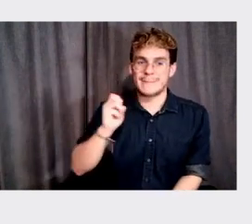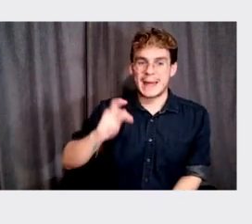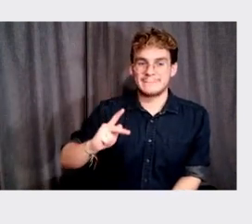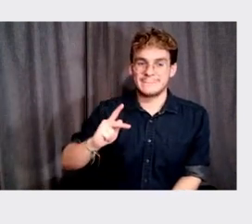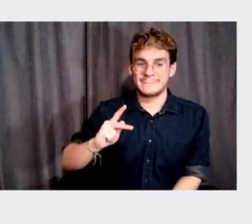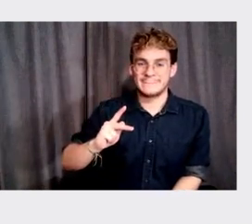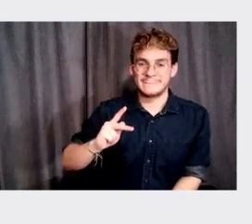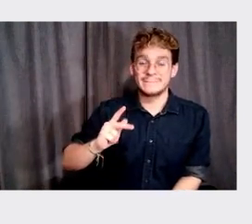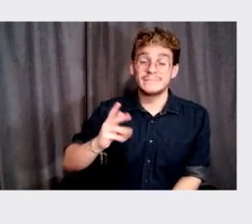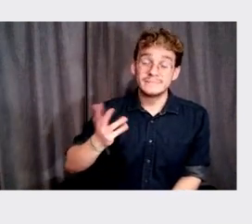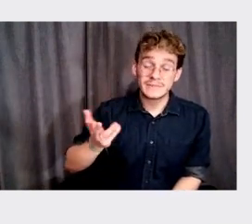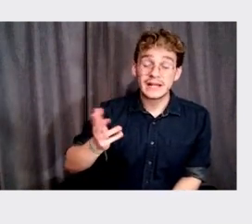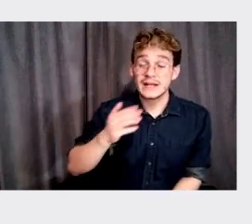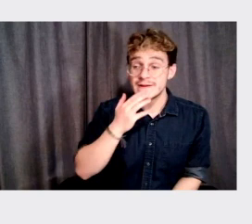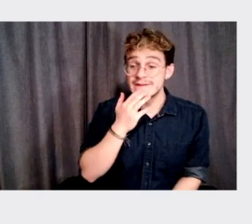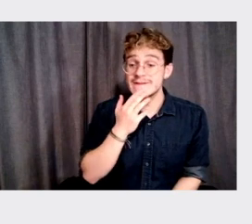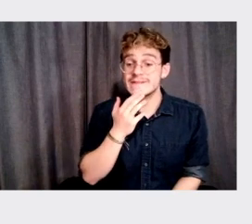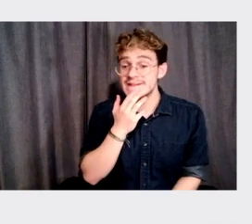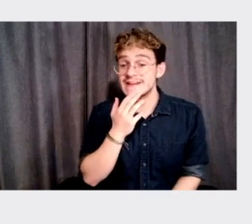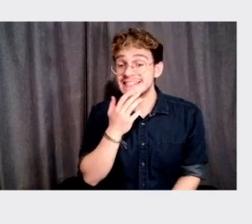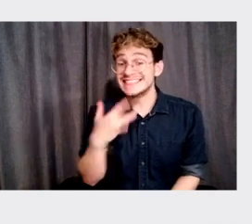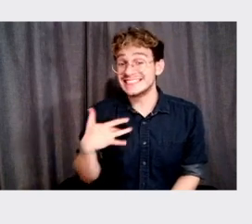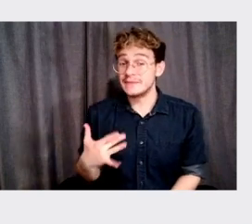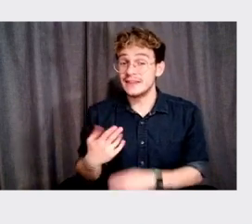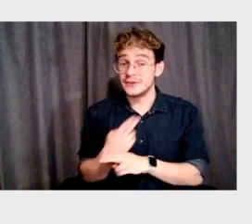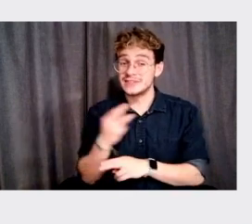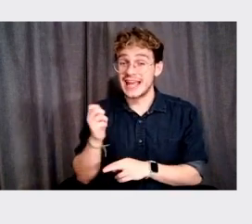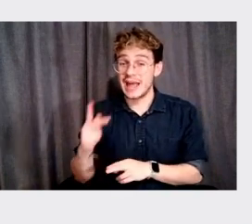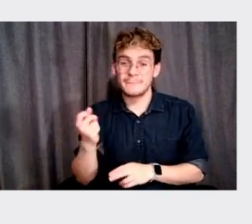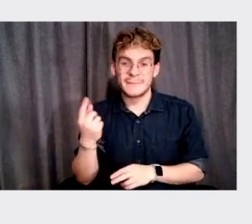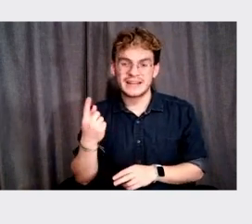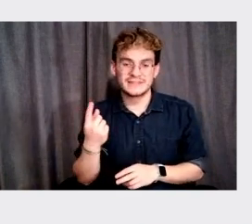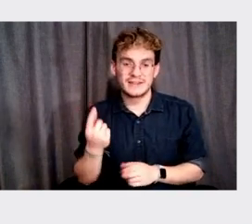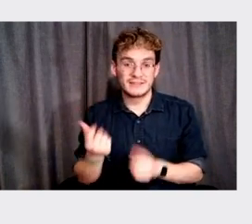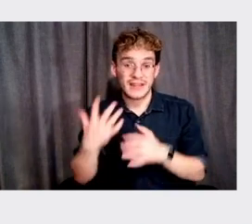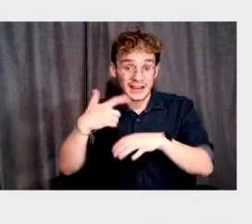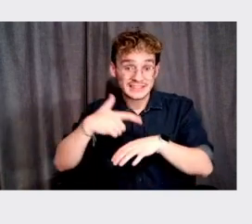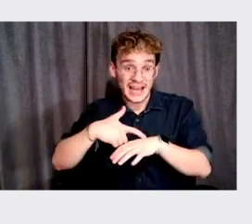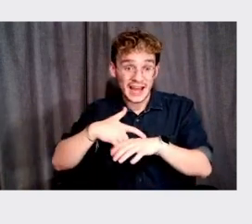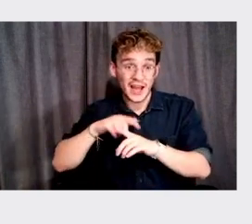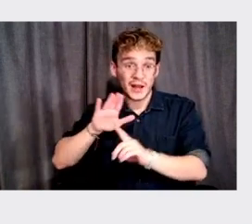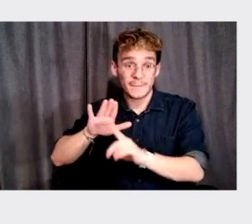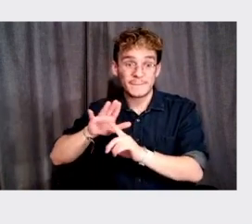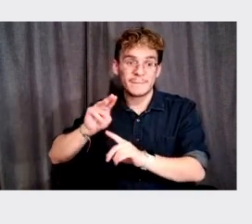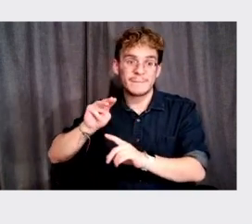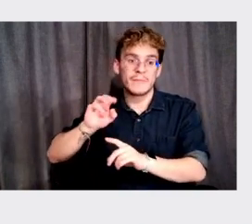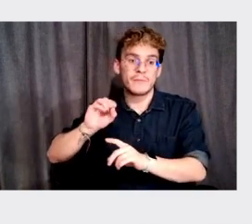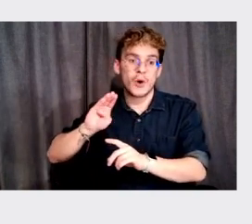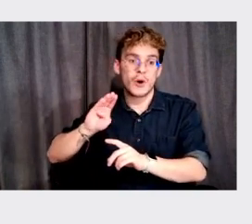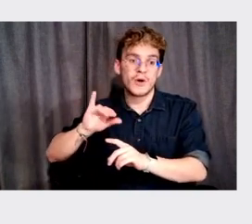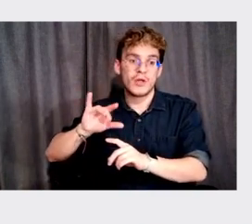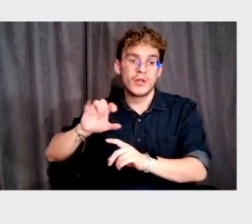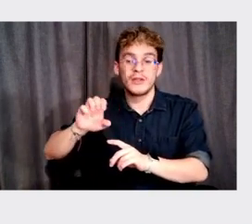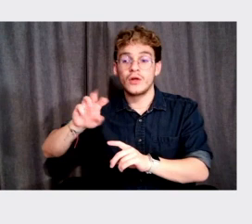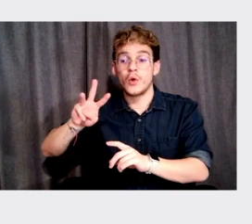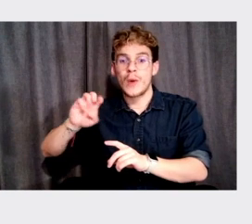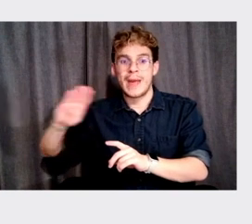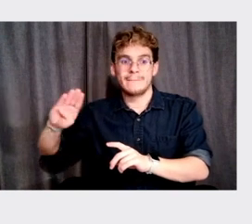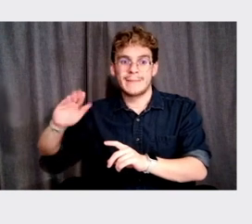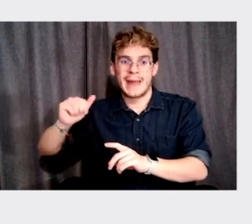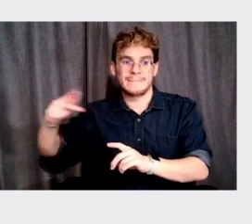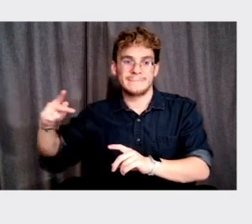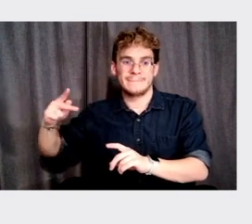time on the apps, uh, but not necessarily as much time. It's not a priority for them. The mobile web for the phone,